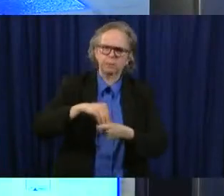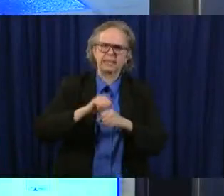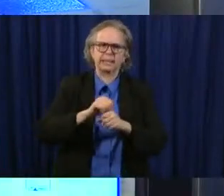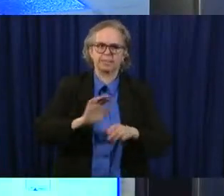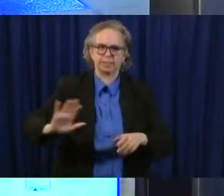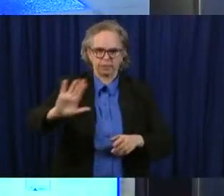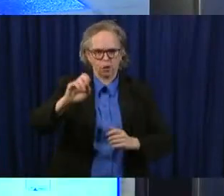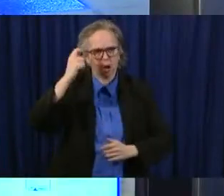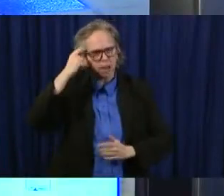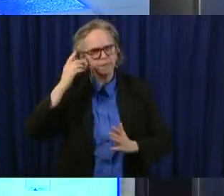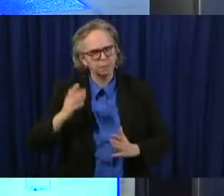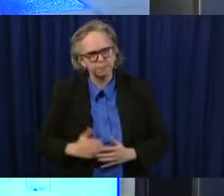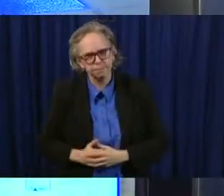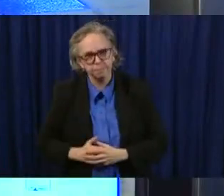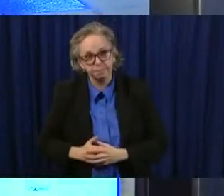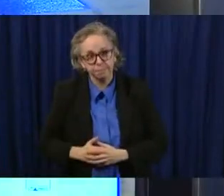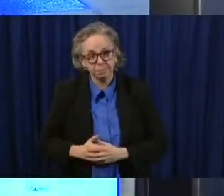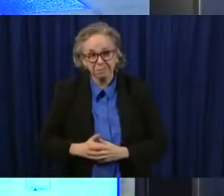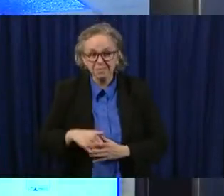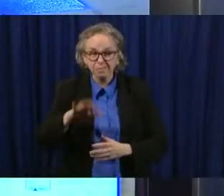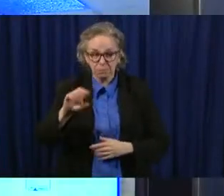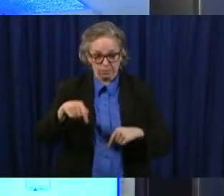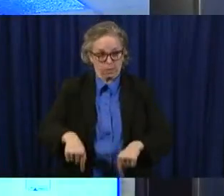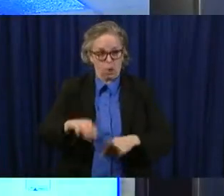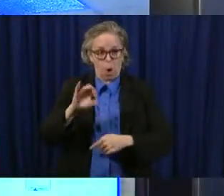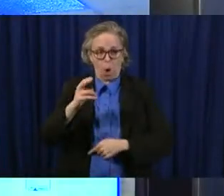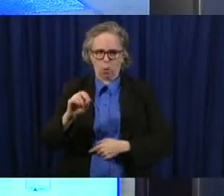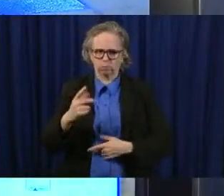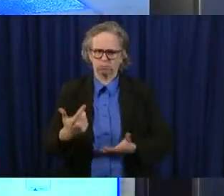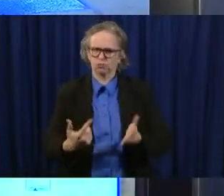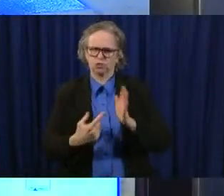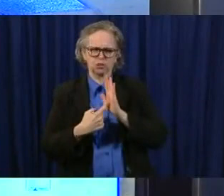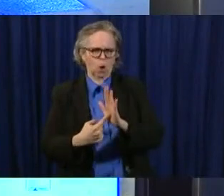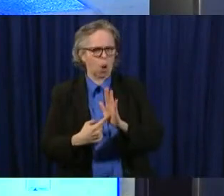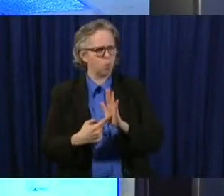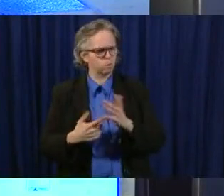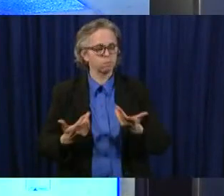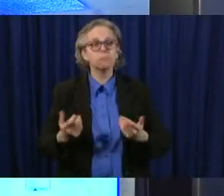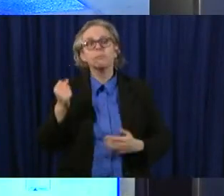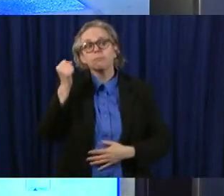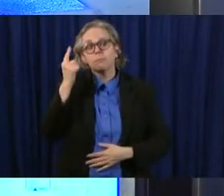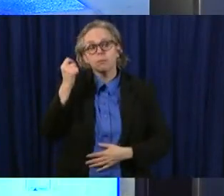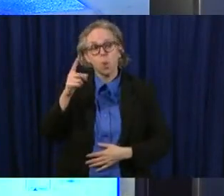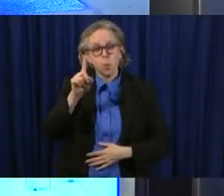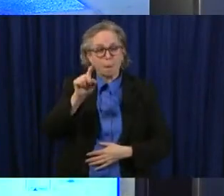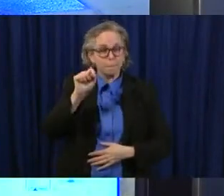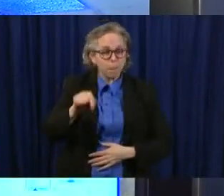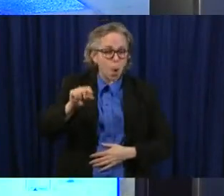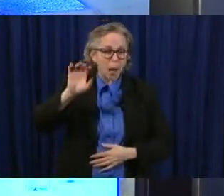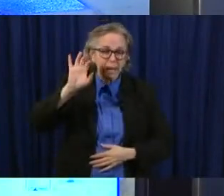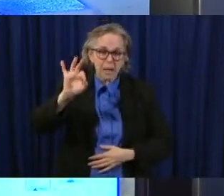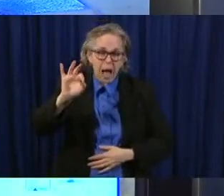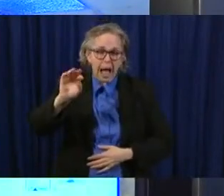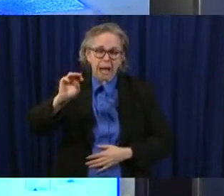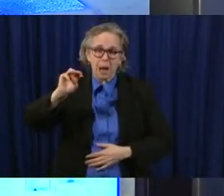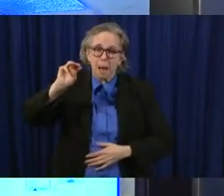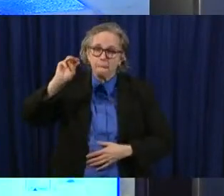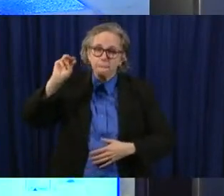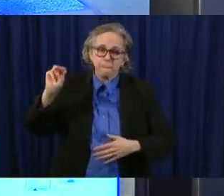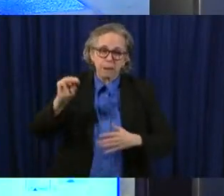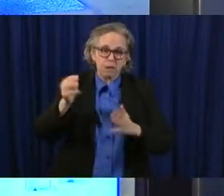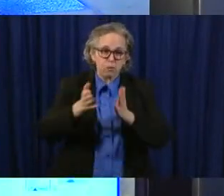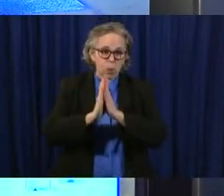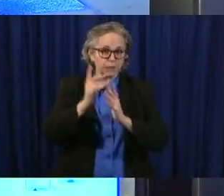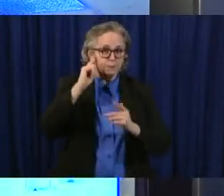exhibiting that we've uh we've seen over 1.9 million requests for absentee ballots that's great news 1.5